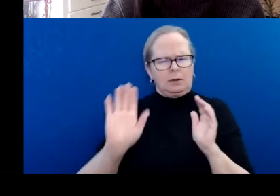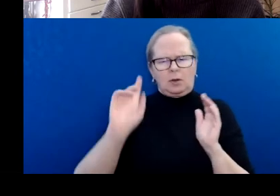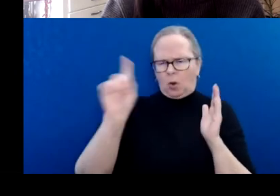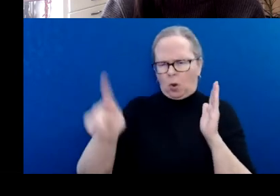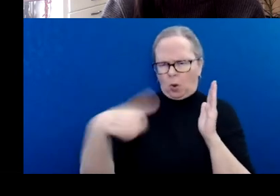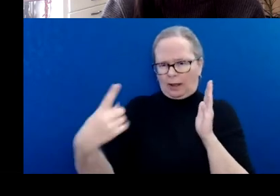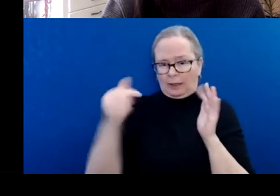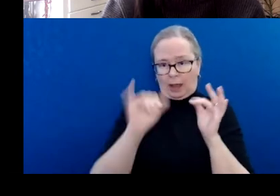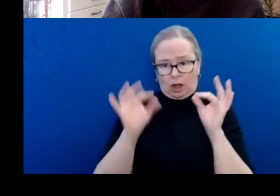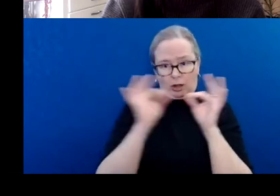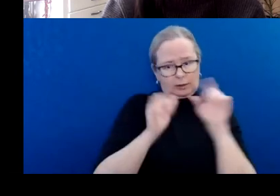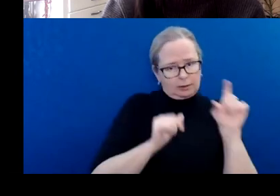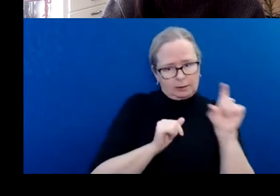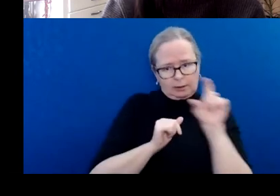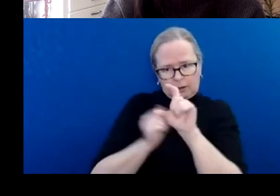opportunity.